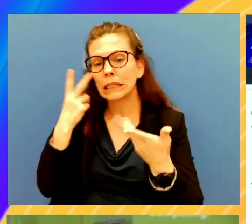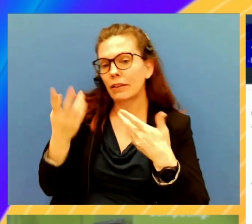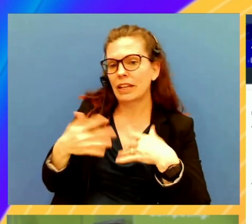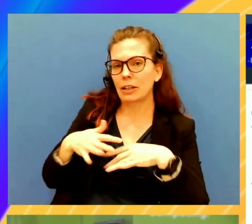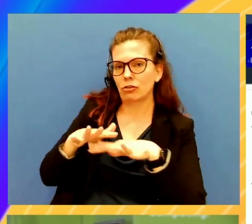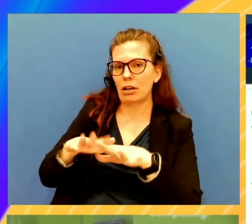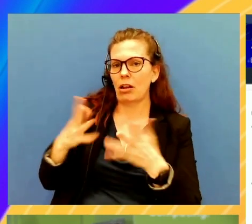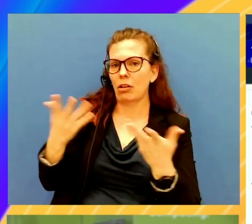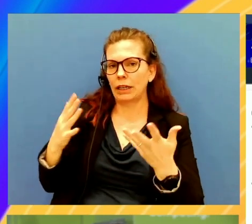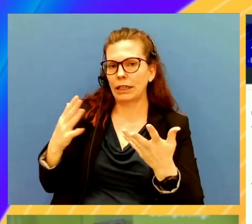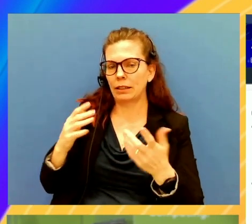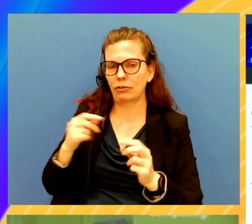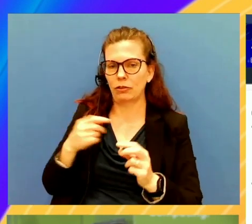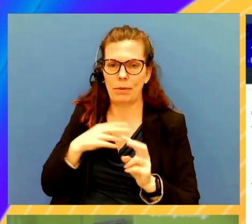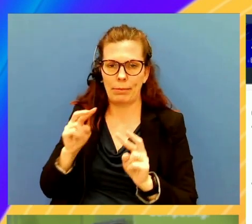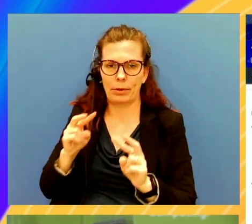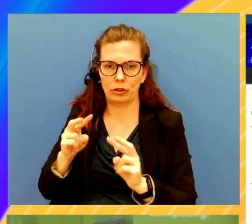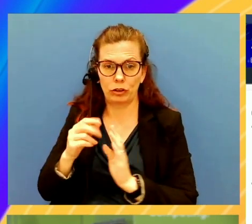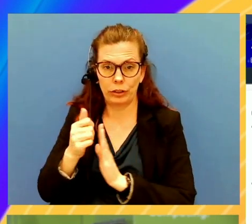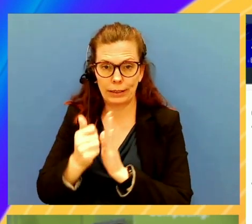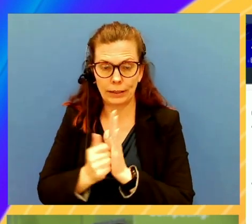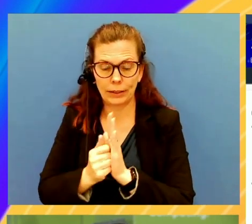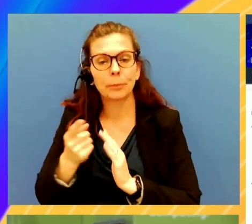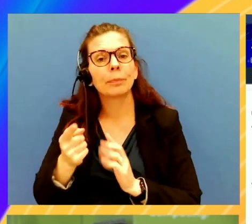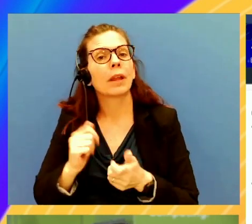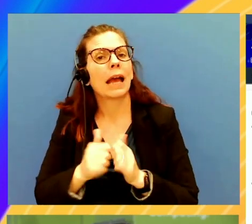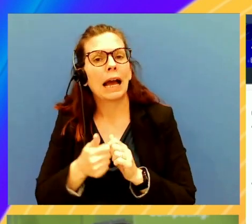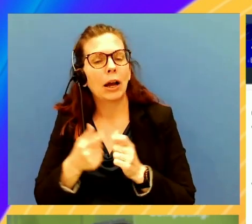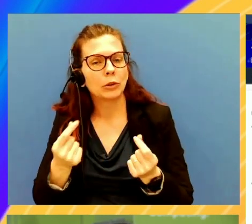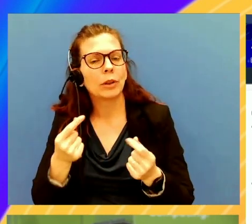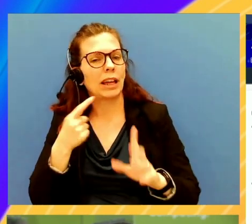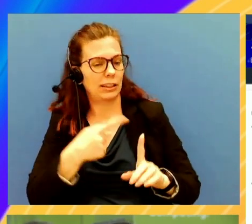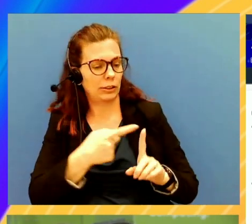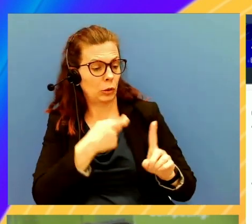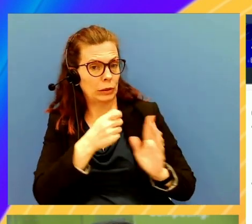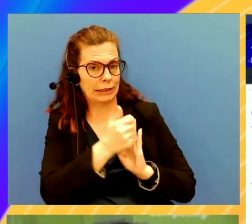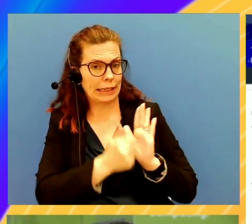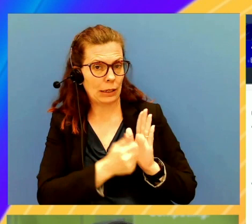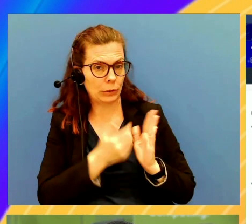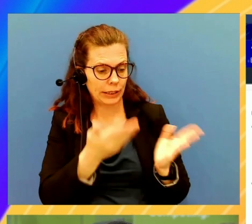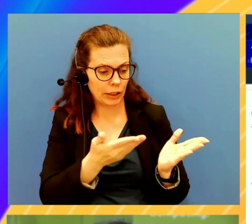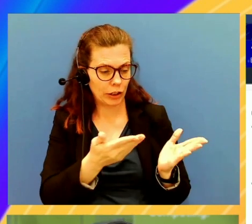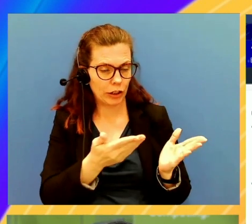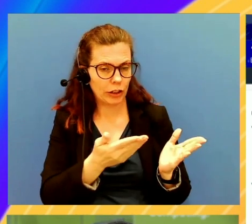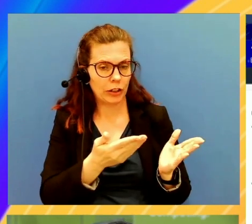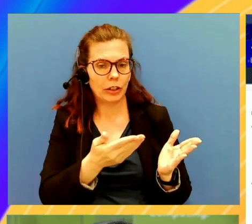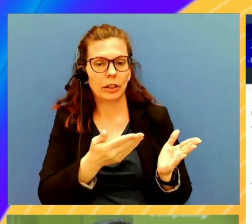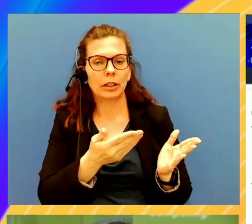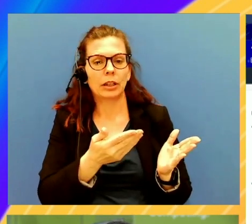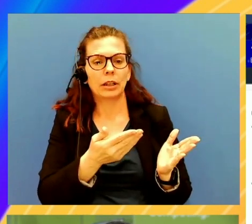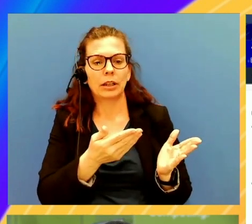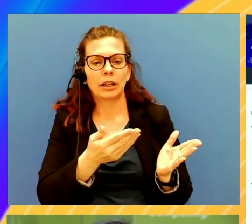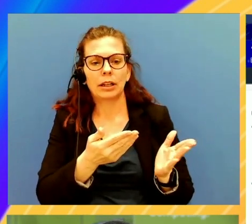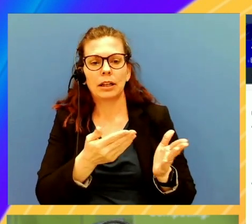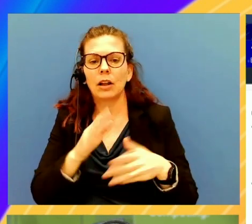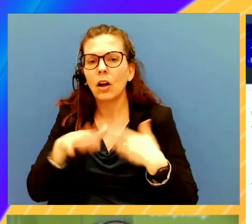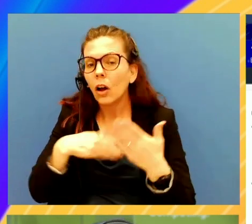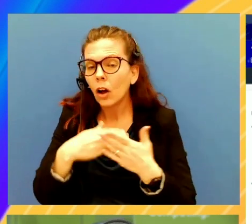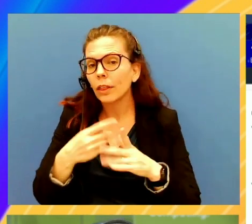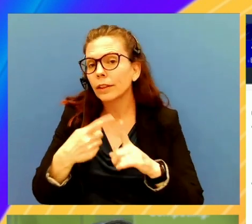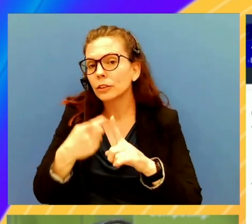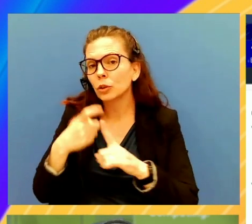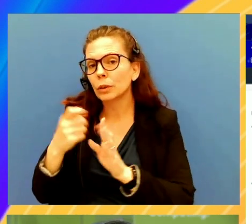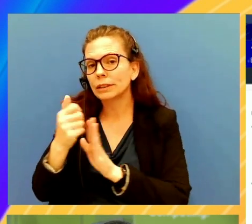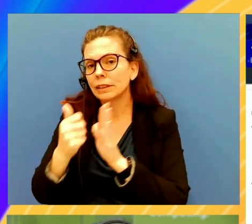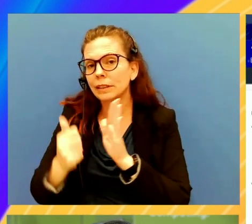account. And the way you can do it is you can manage source accounts out here, get your, like, all the source accounts that you